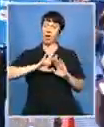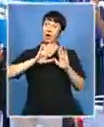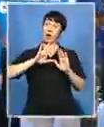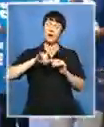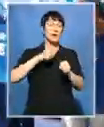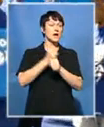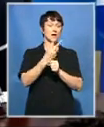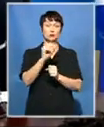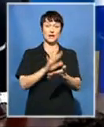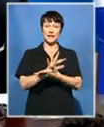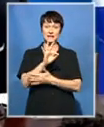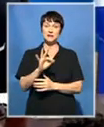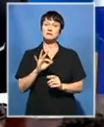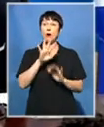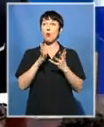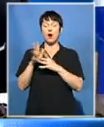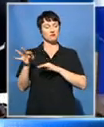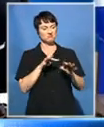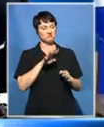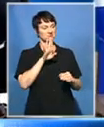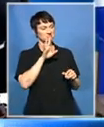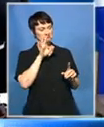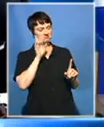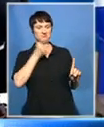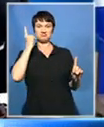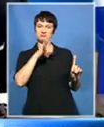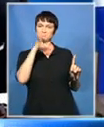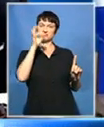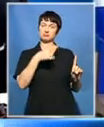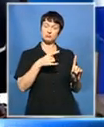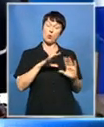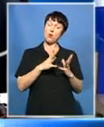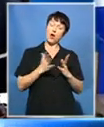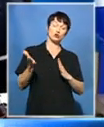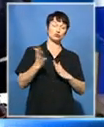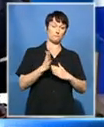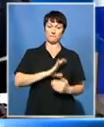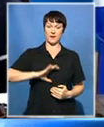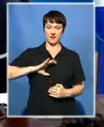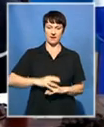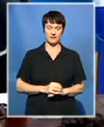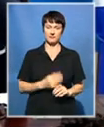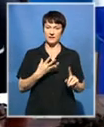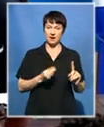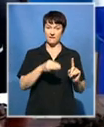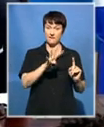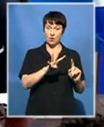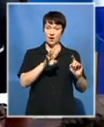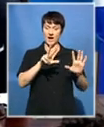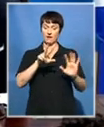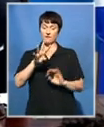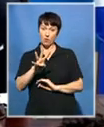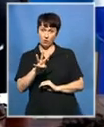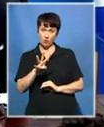in 2013. Ultimately, she's been a strong fighter against corruption. A total of 484 employees were